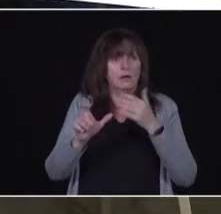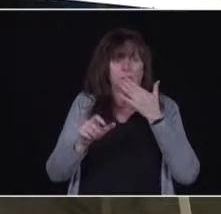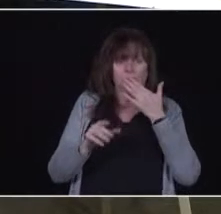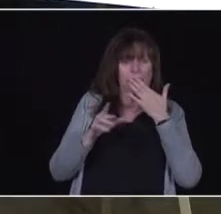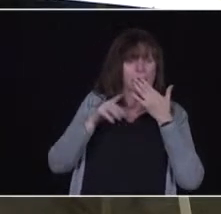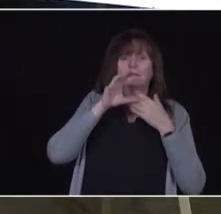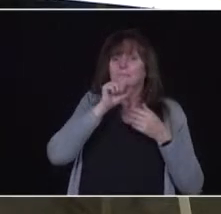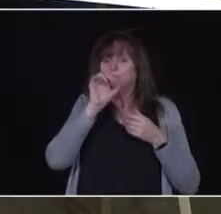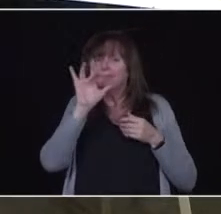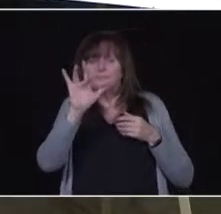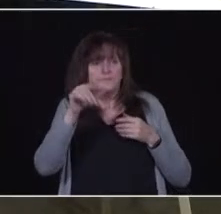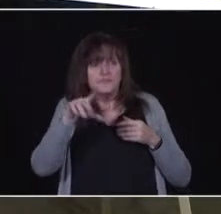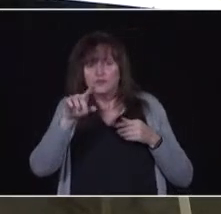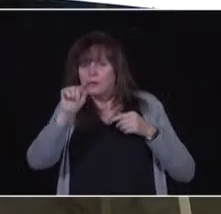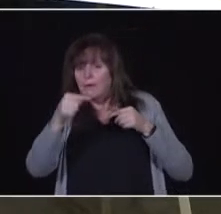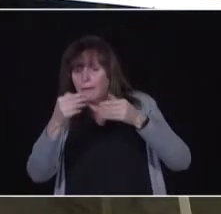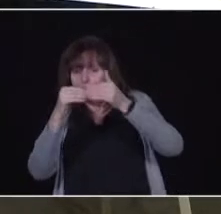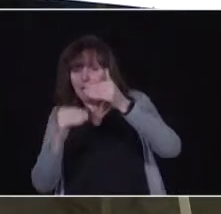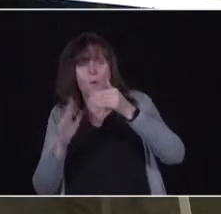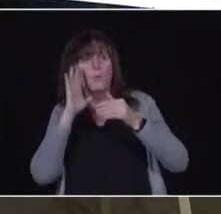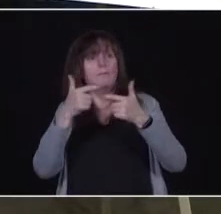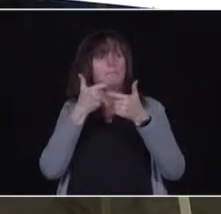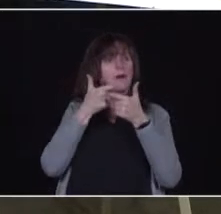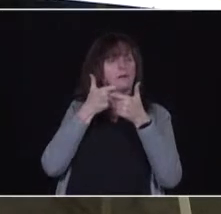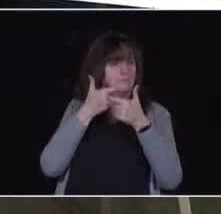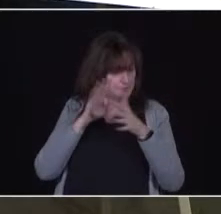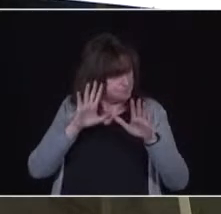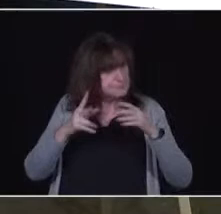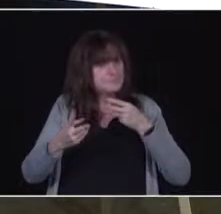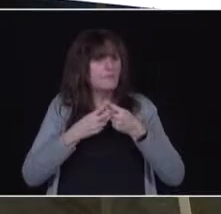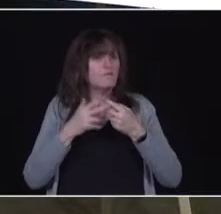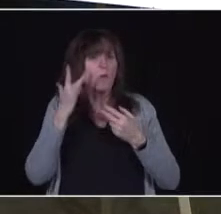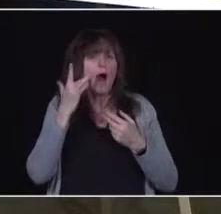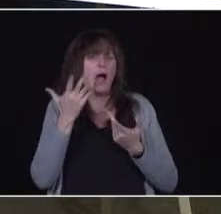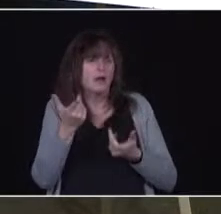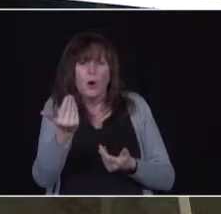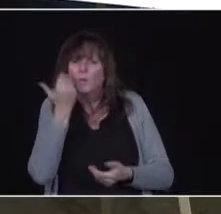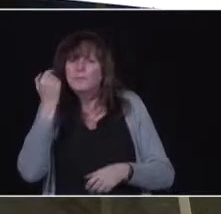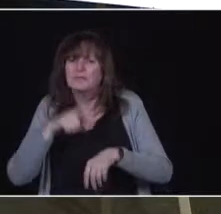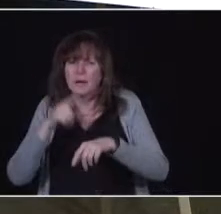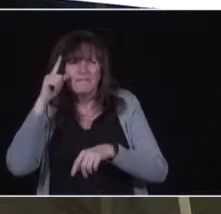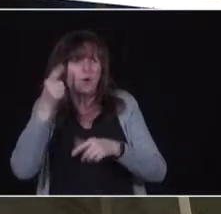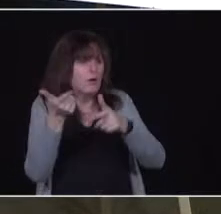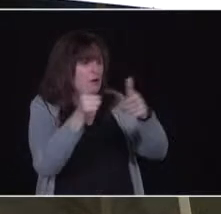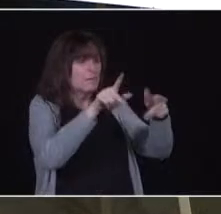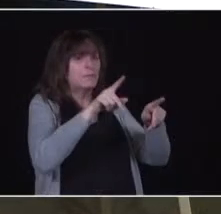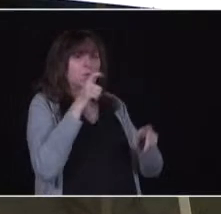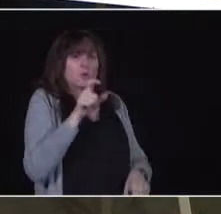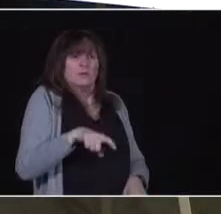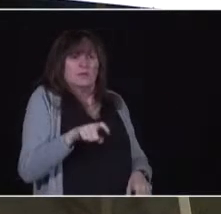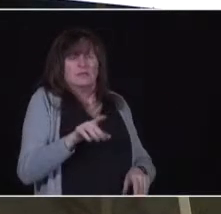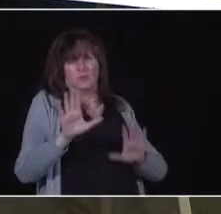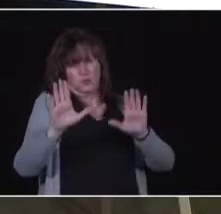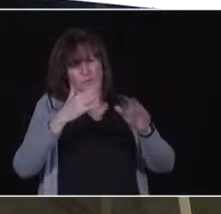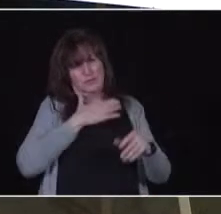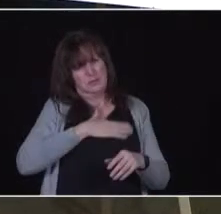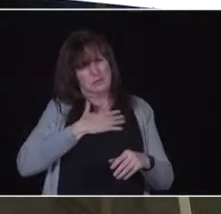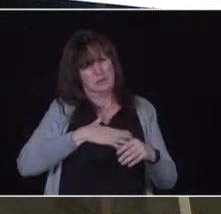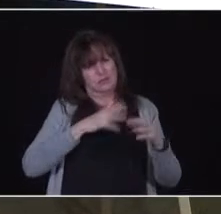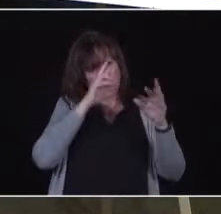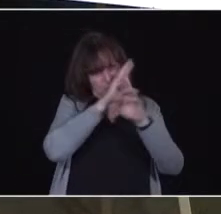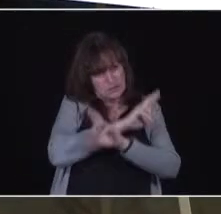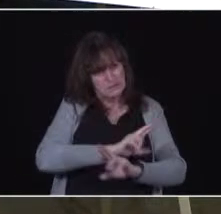centre you will simply be tying up a line that we need to help somebody out who can't go online who needs that conversation. Thank you for the question. Follow-up?